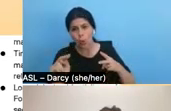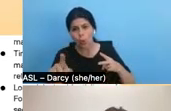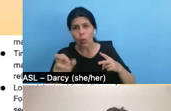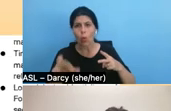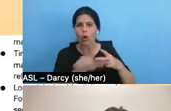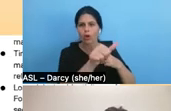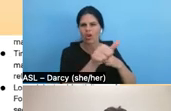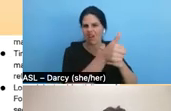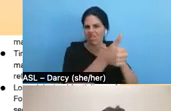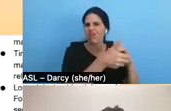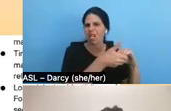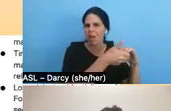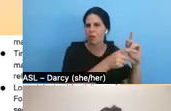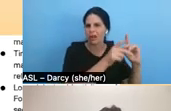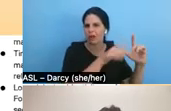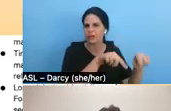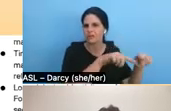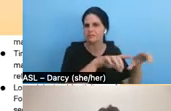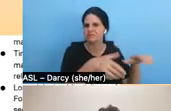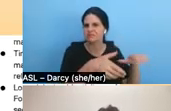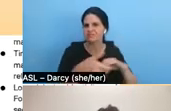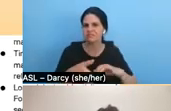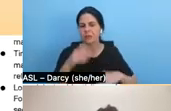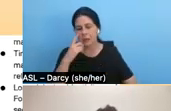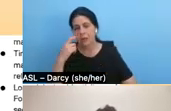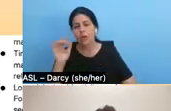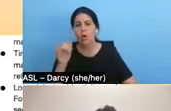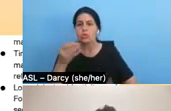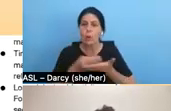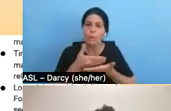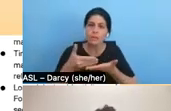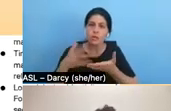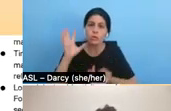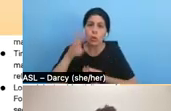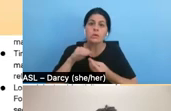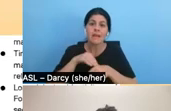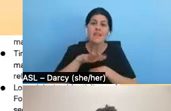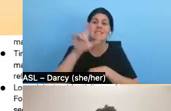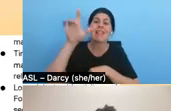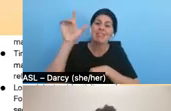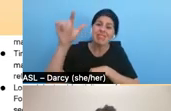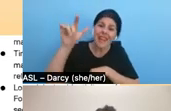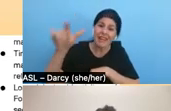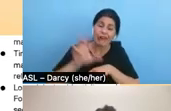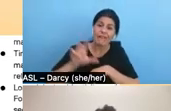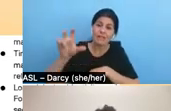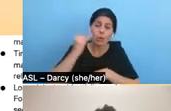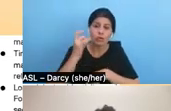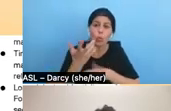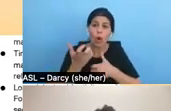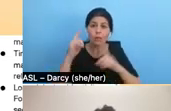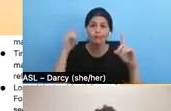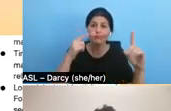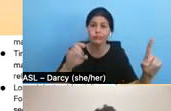And also finally, budget totals affect later investments for those who are interested in pursuing equity investors, who are